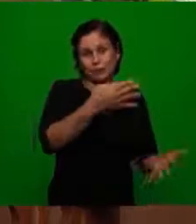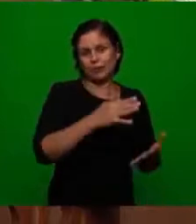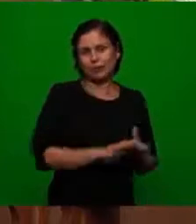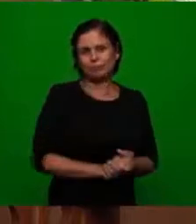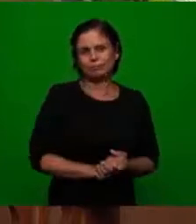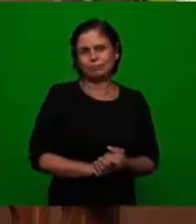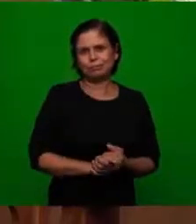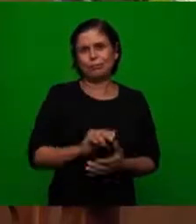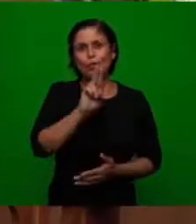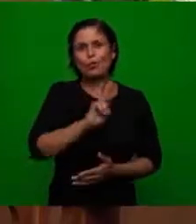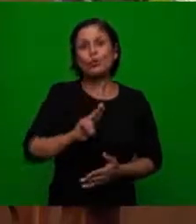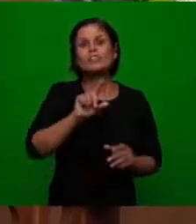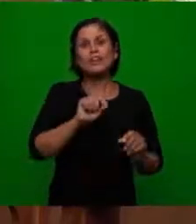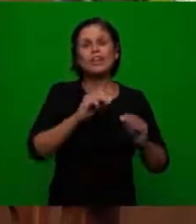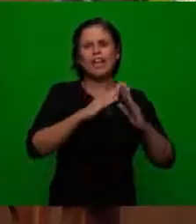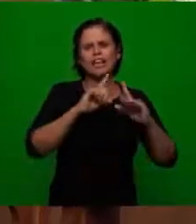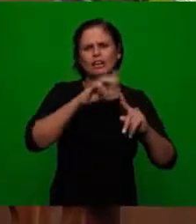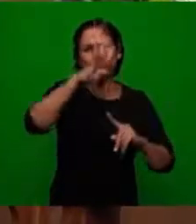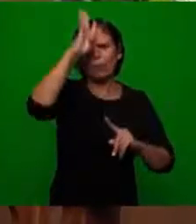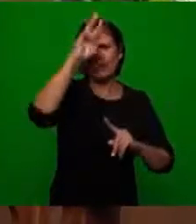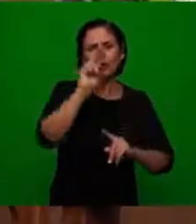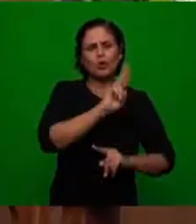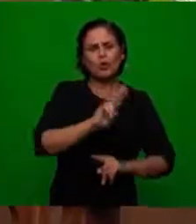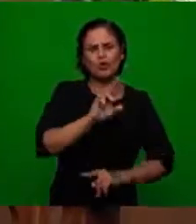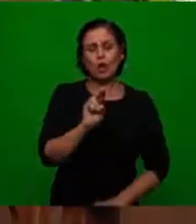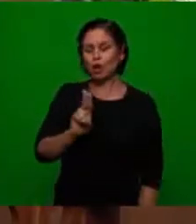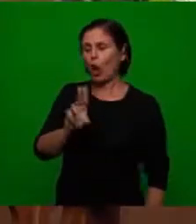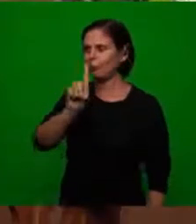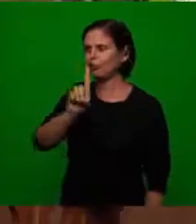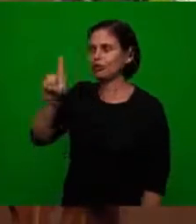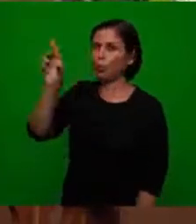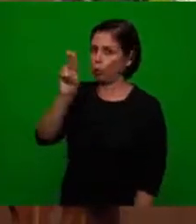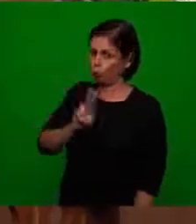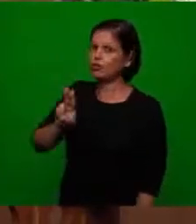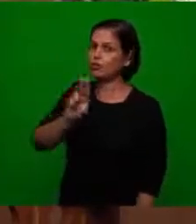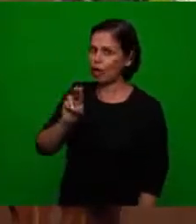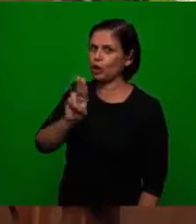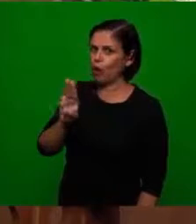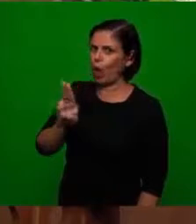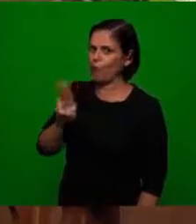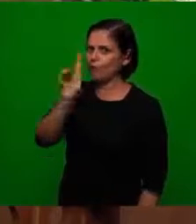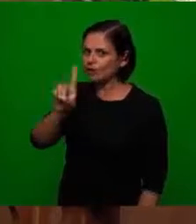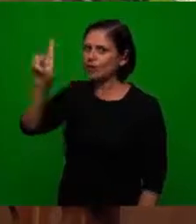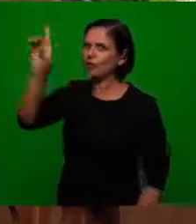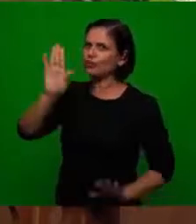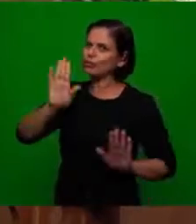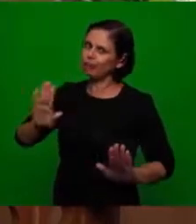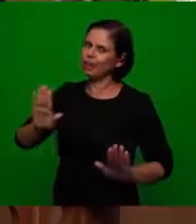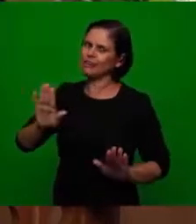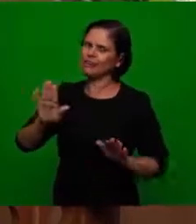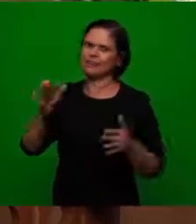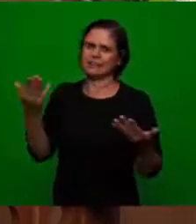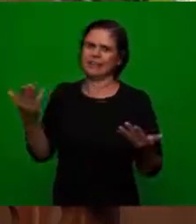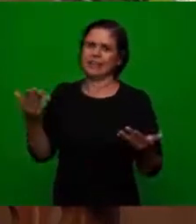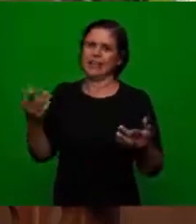church was going to use religion in the name of God in the same way it always used and